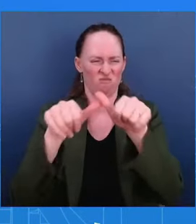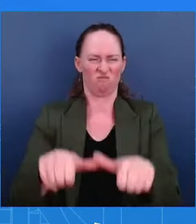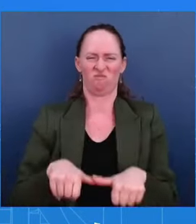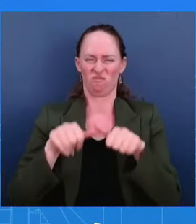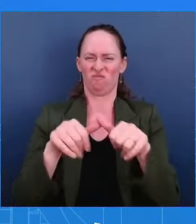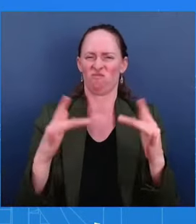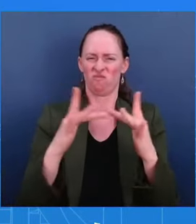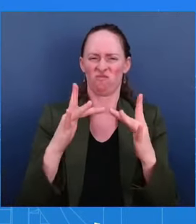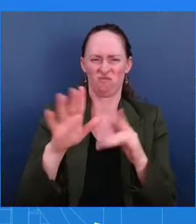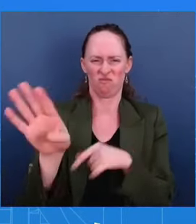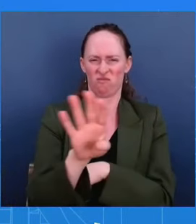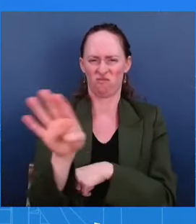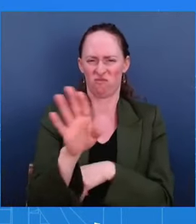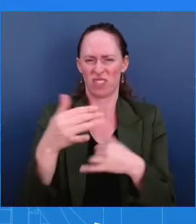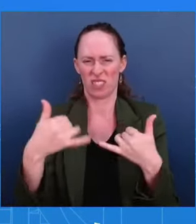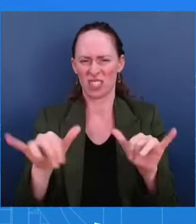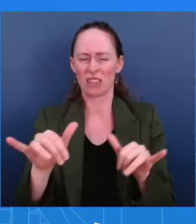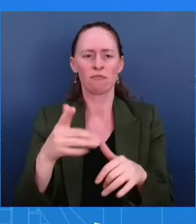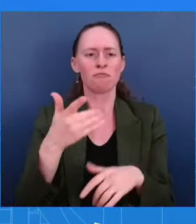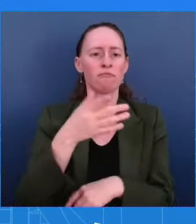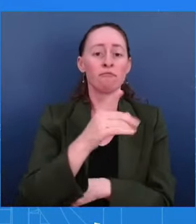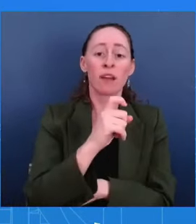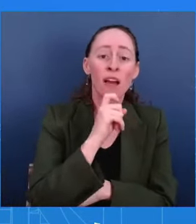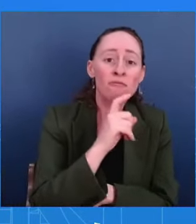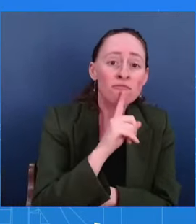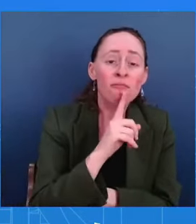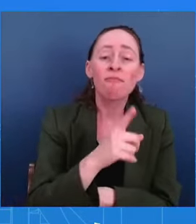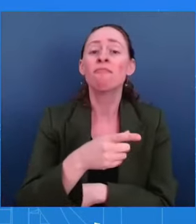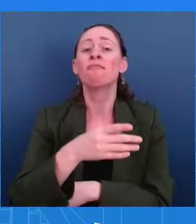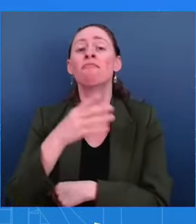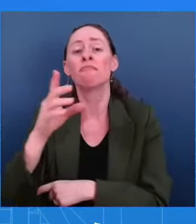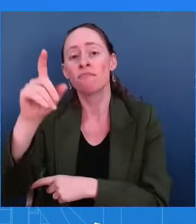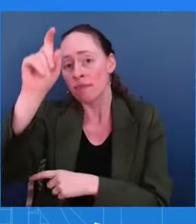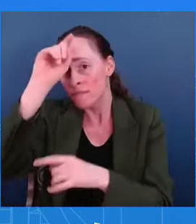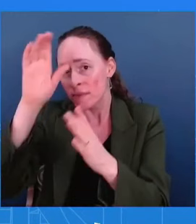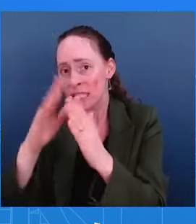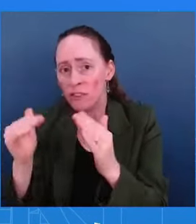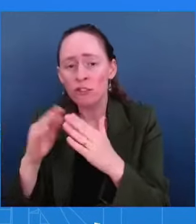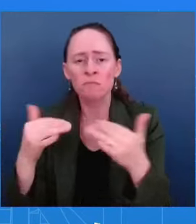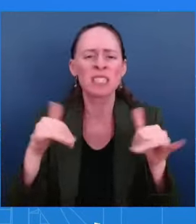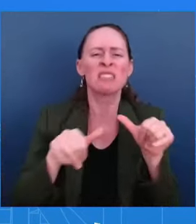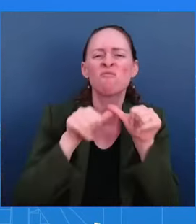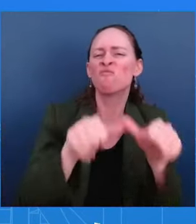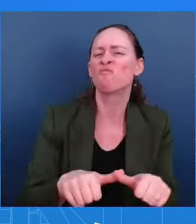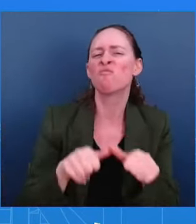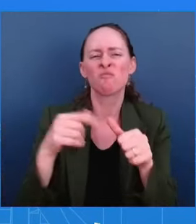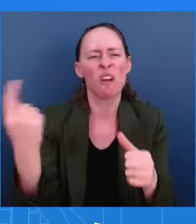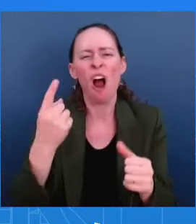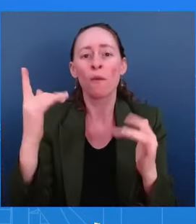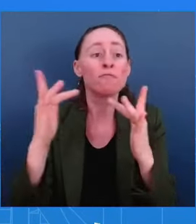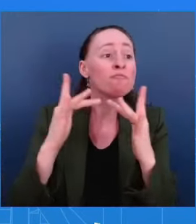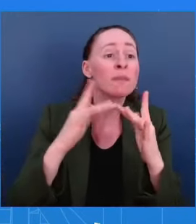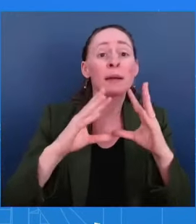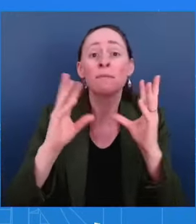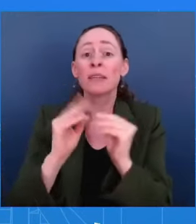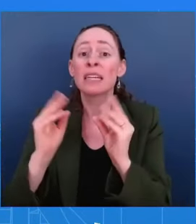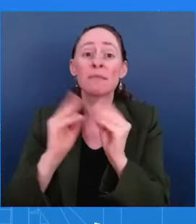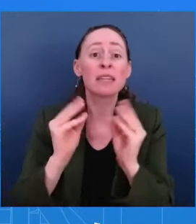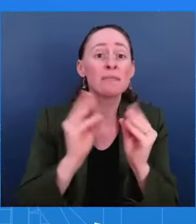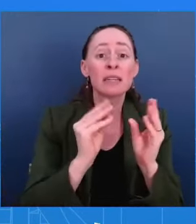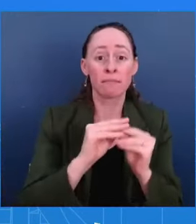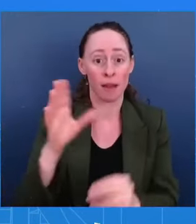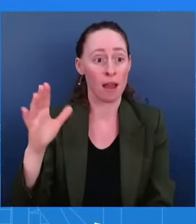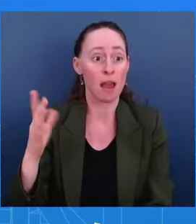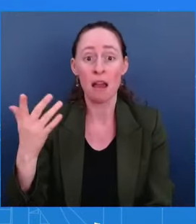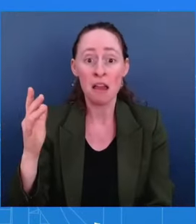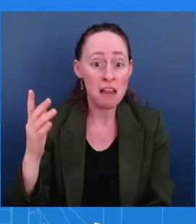certainly in Egypt about trying to see if we can get a proposal that can be finally culminated and